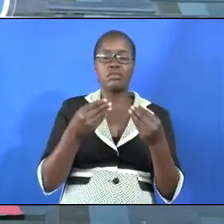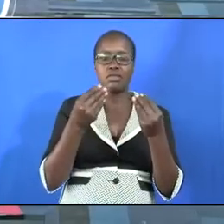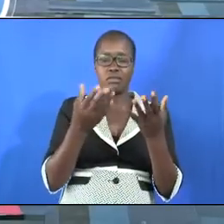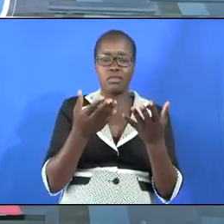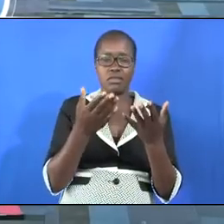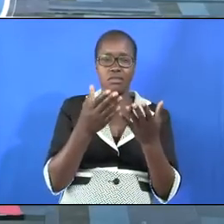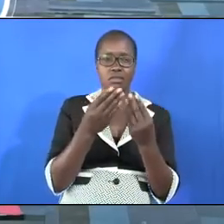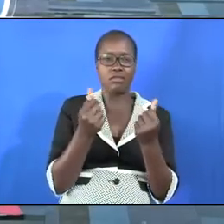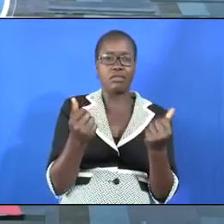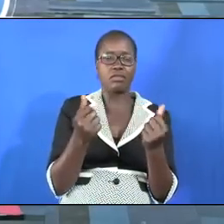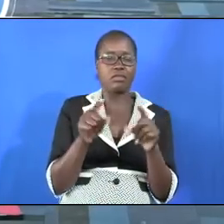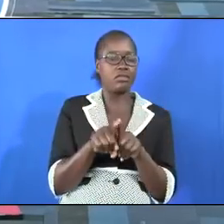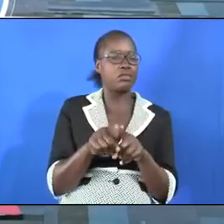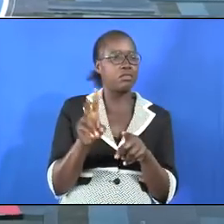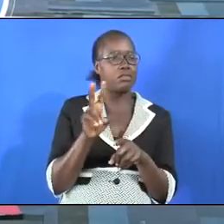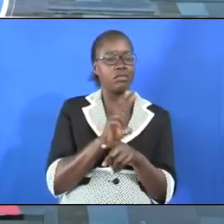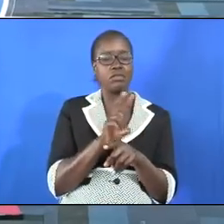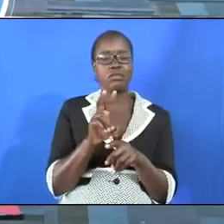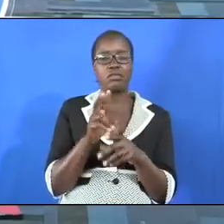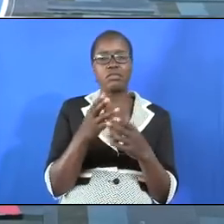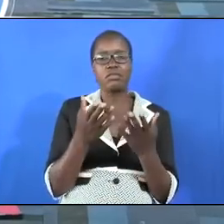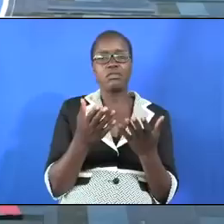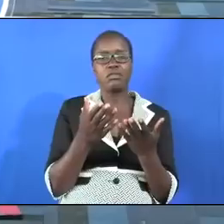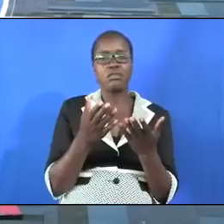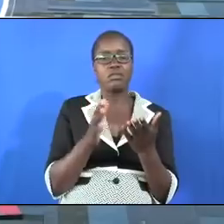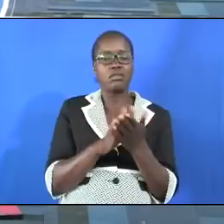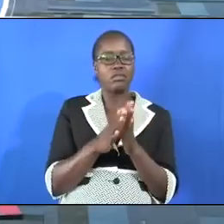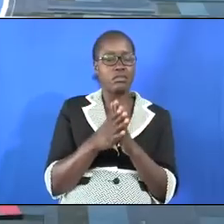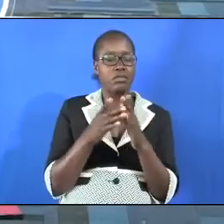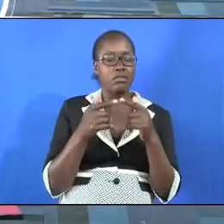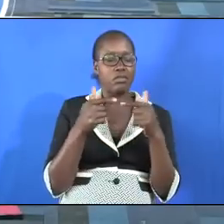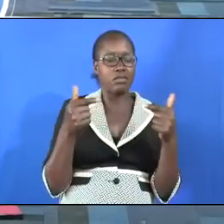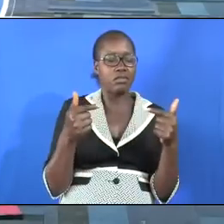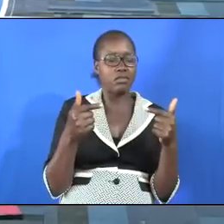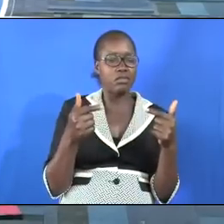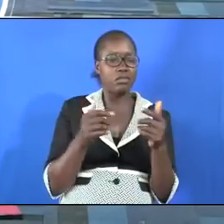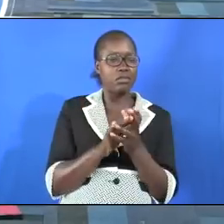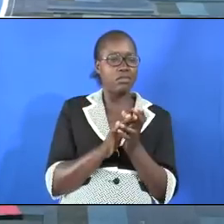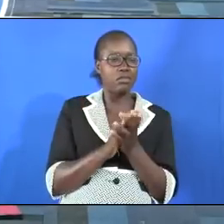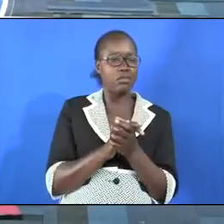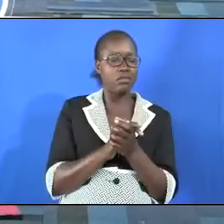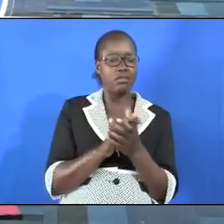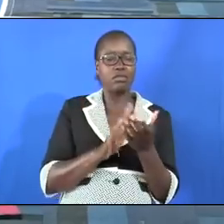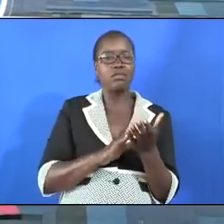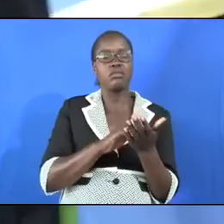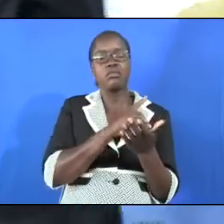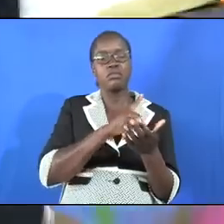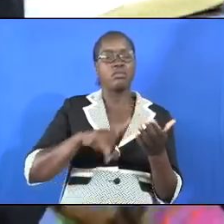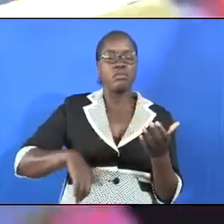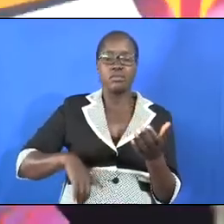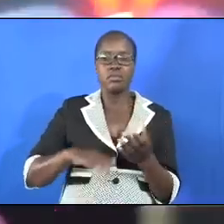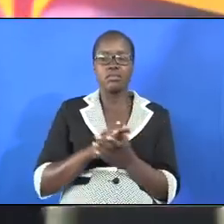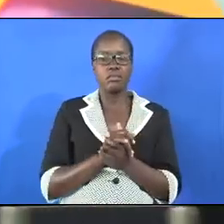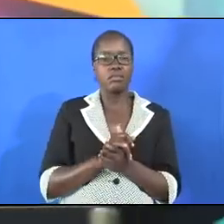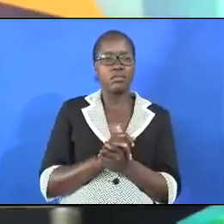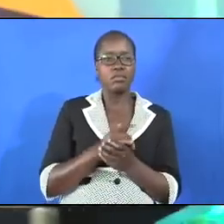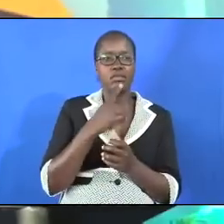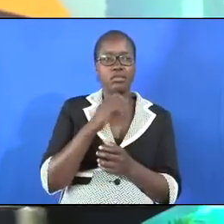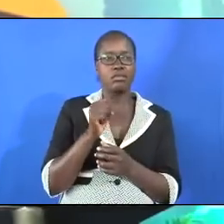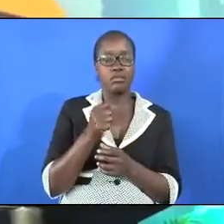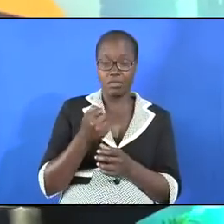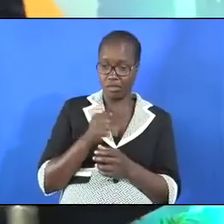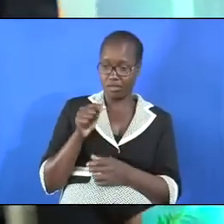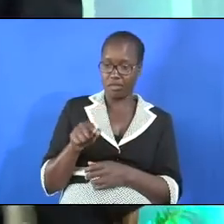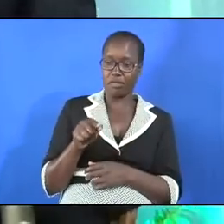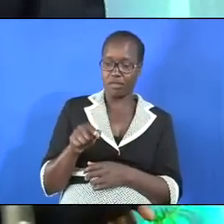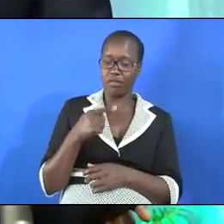solution as you see help coming your healing will come praise the Lord praise the name of the Lord and so this